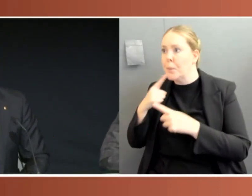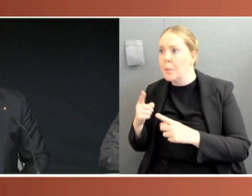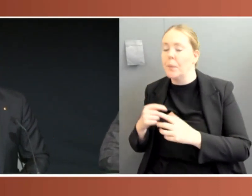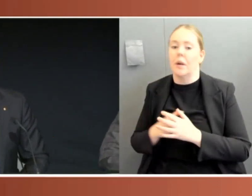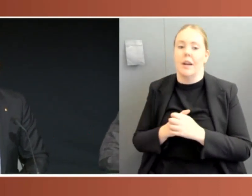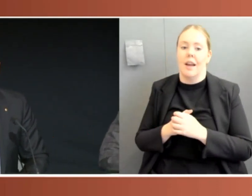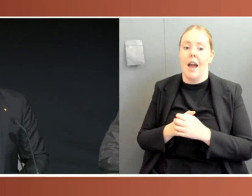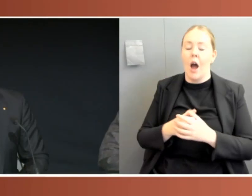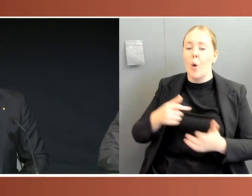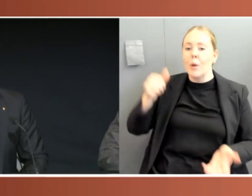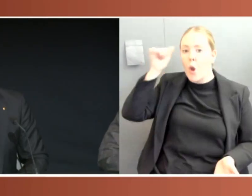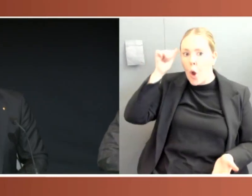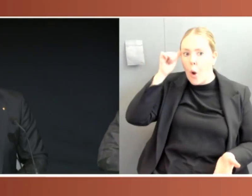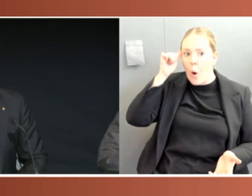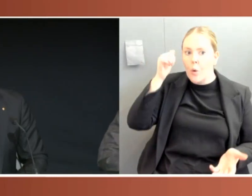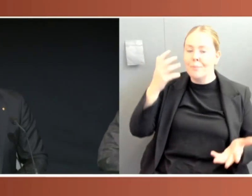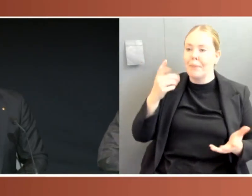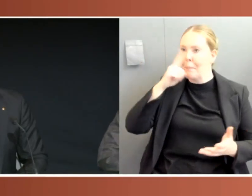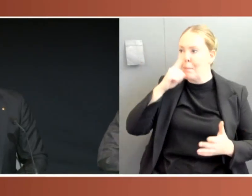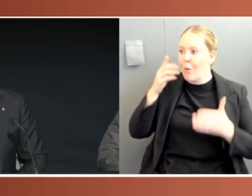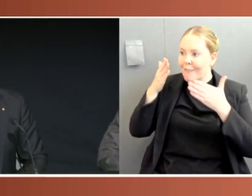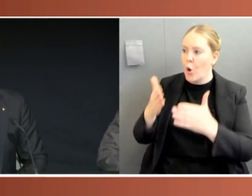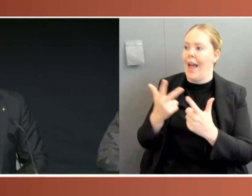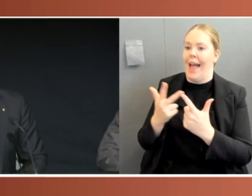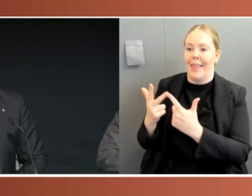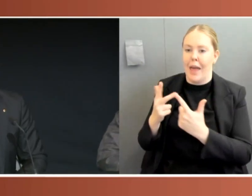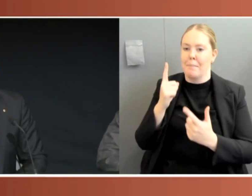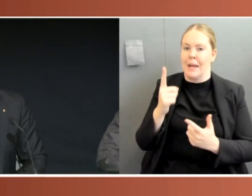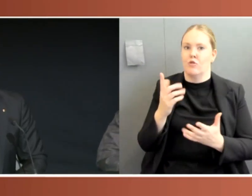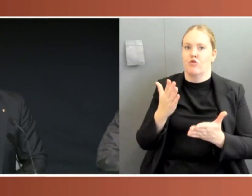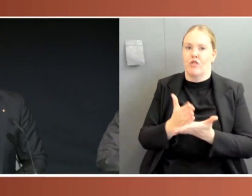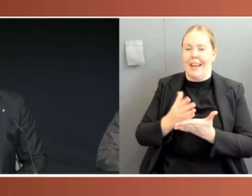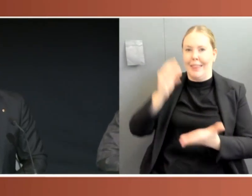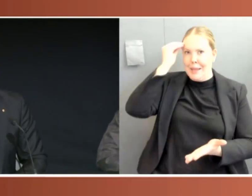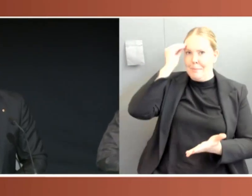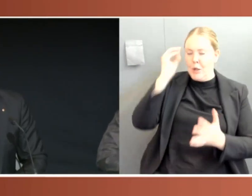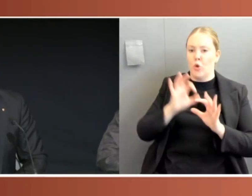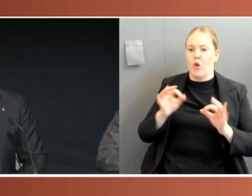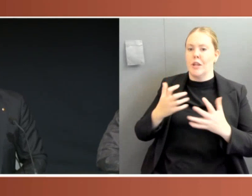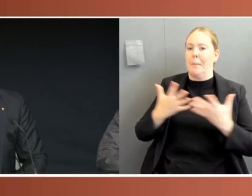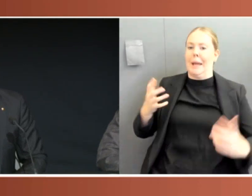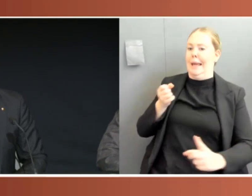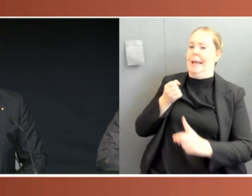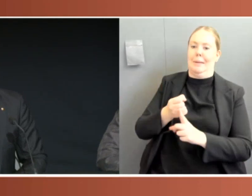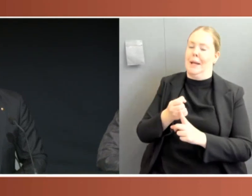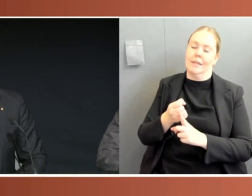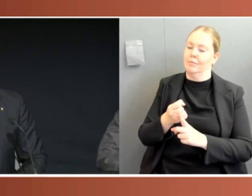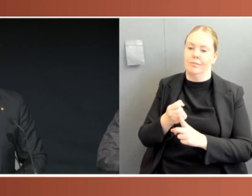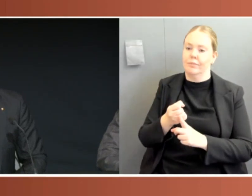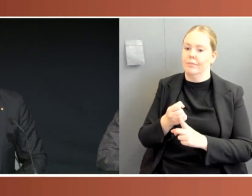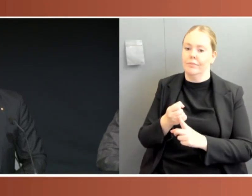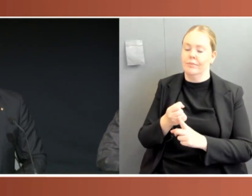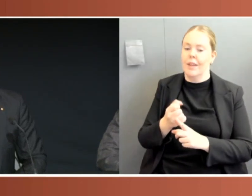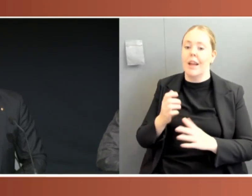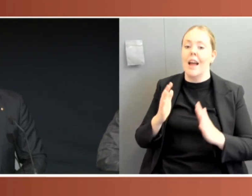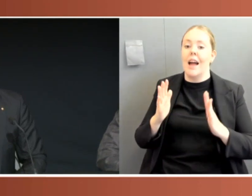but they just perhaps didn't have the impact that they might have. And I think, you know, Parliament sitting is often a vital aspect of committees actually